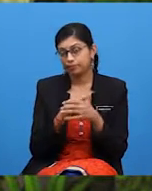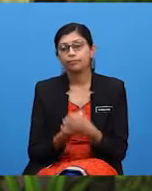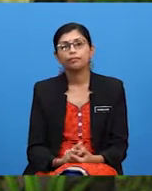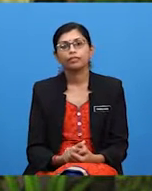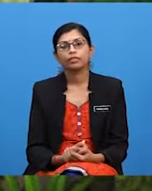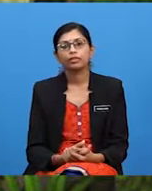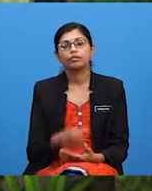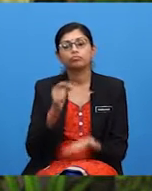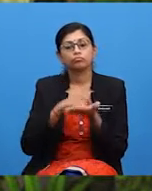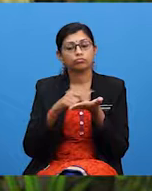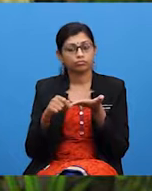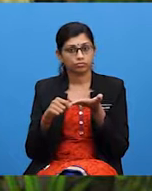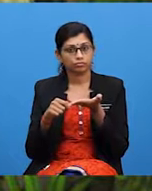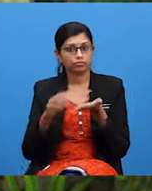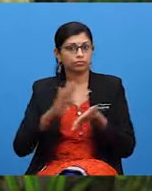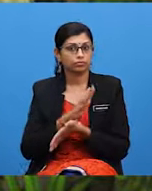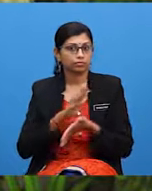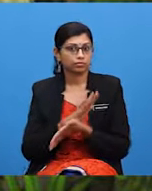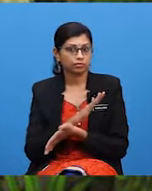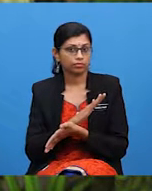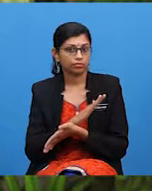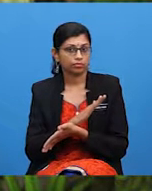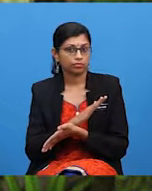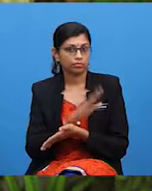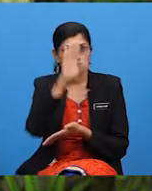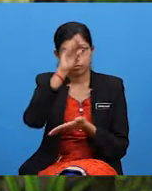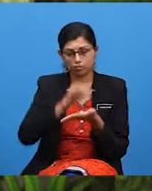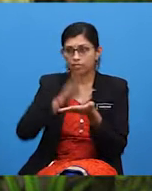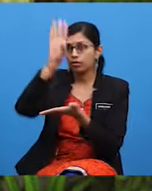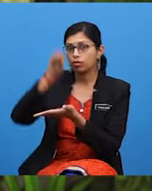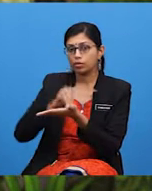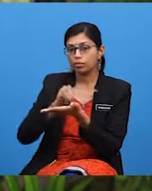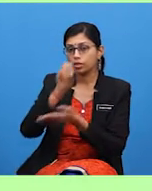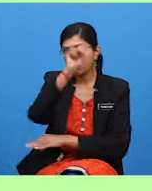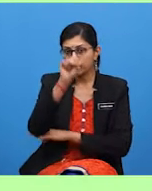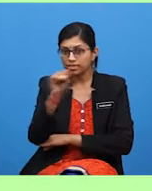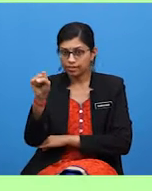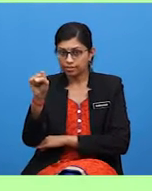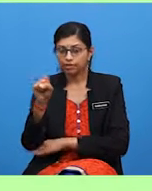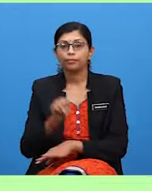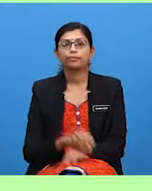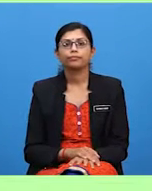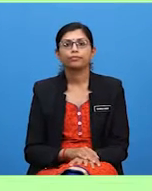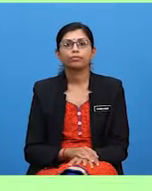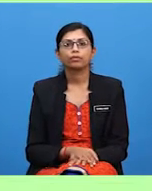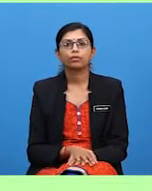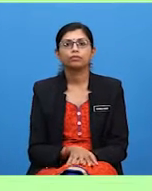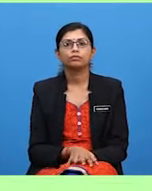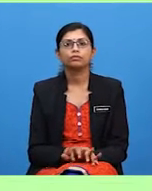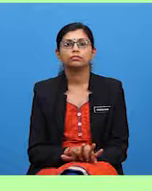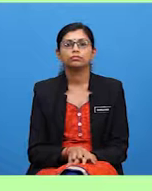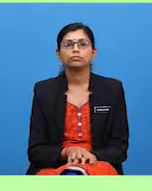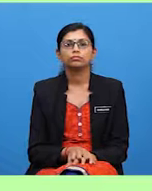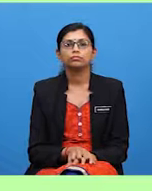take out a pen and paper and copy these questions. The first question is, what